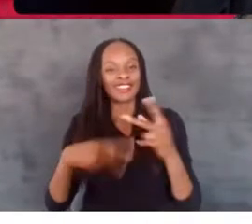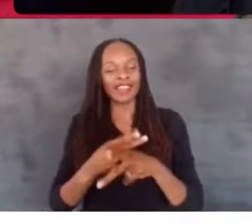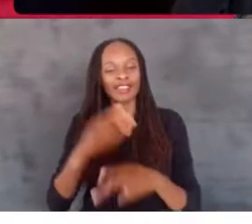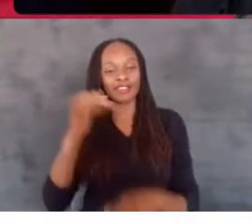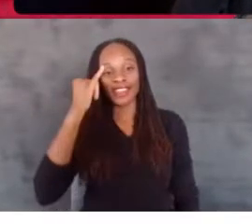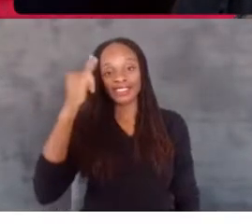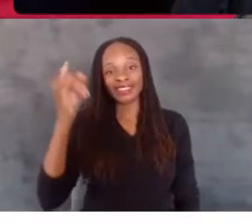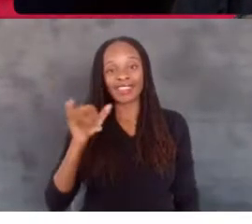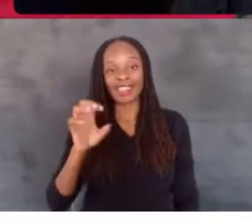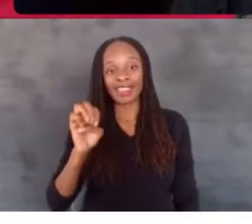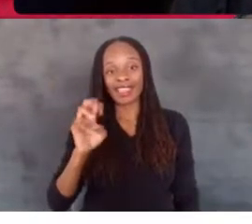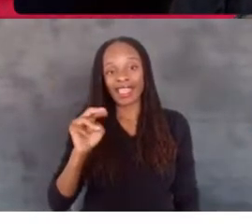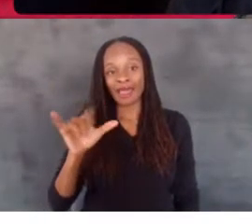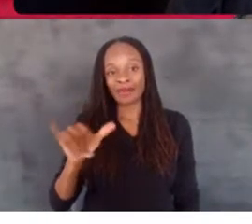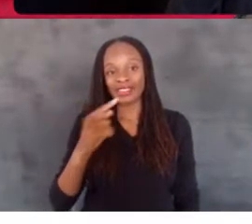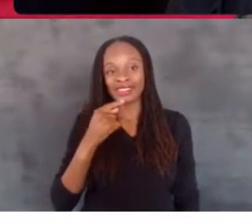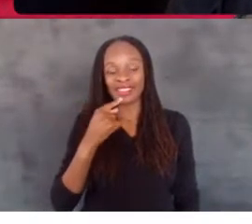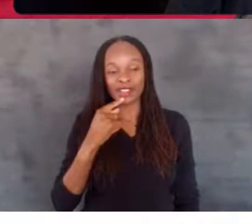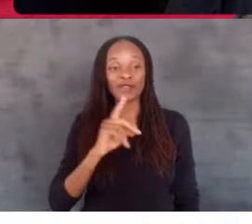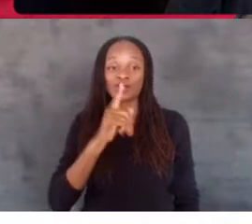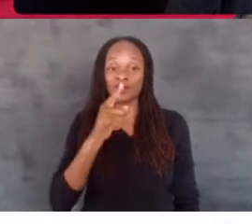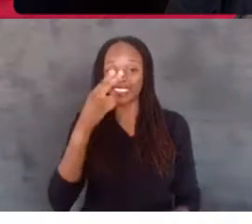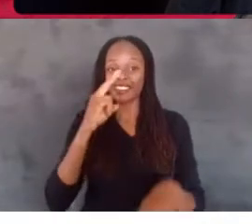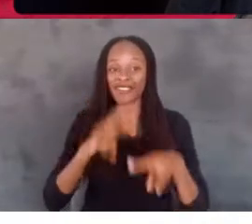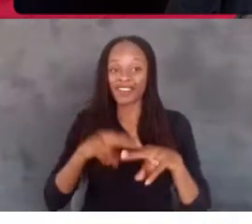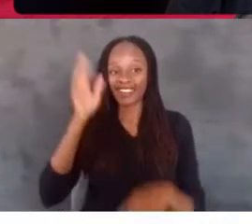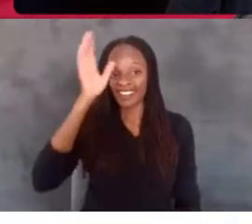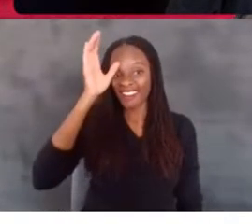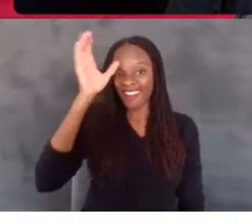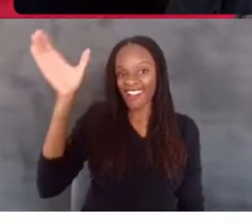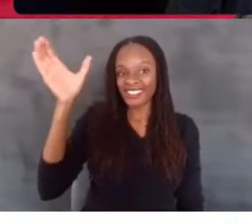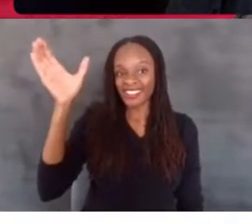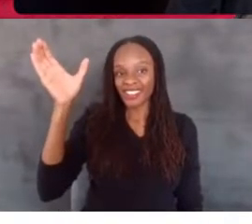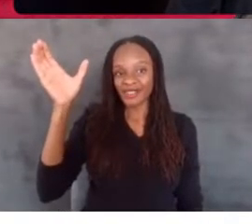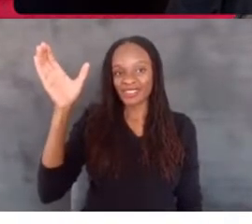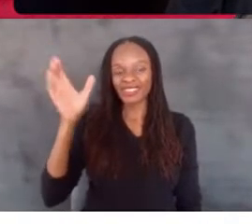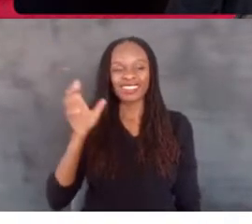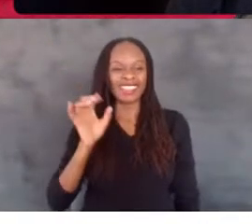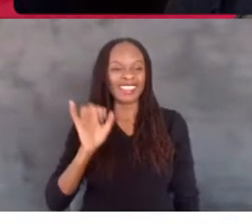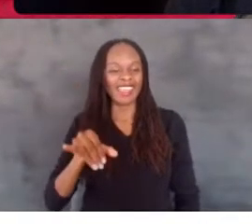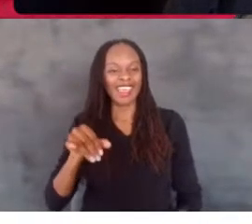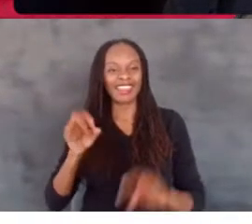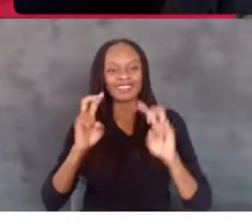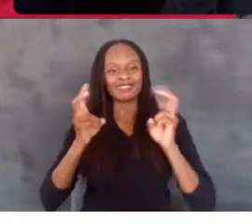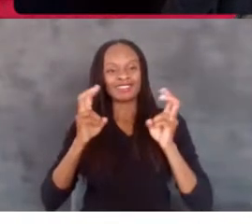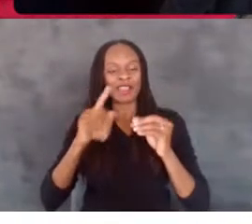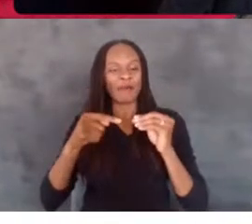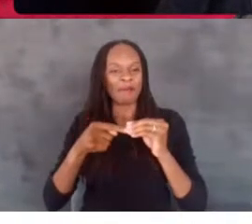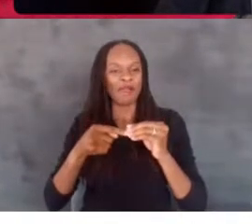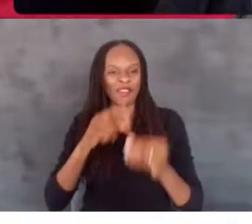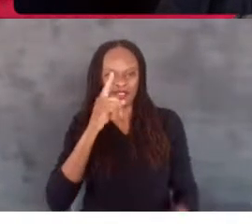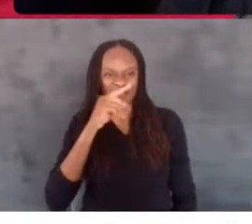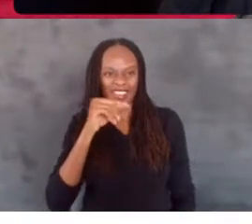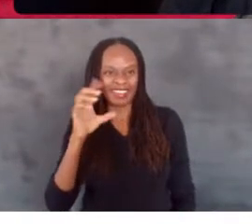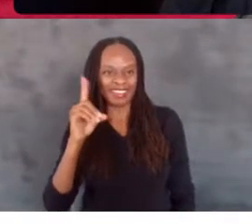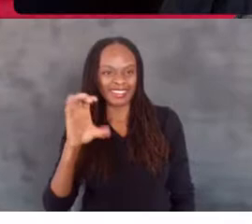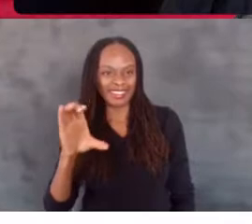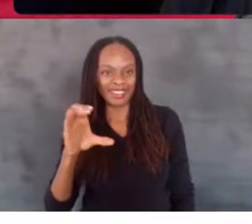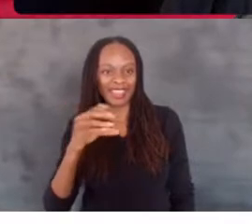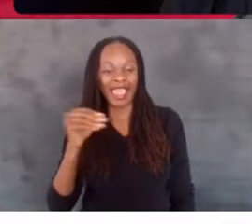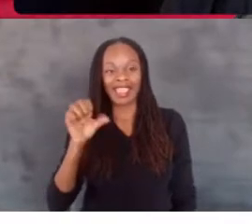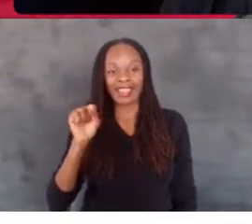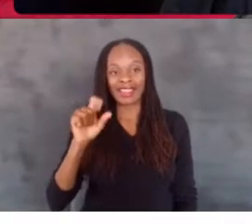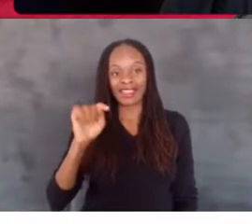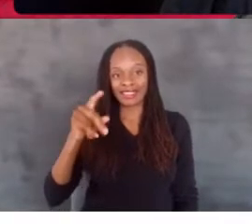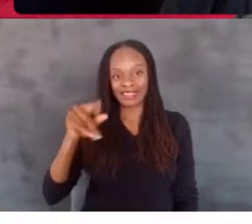Like Emily was saying, was a really fun concept, the topic of mockumentary. And Steven, the guy that plays